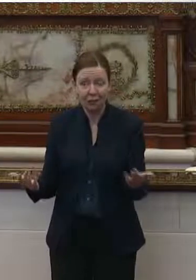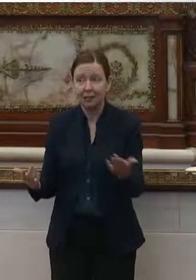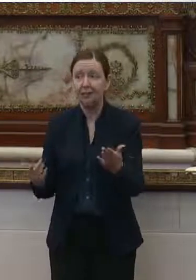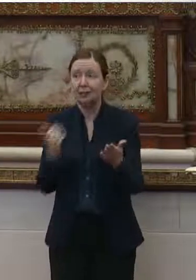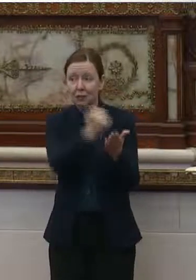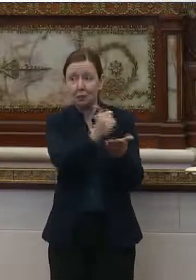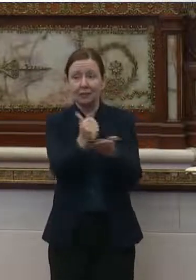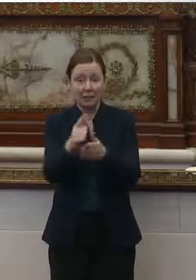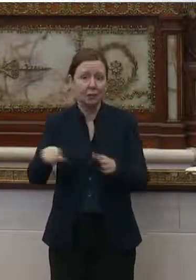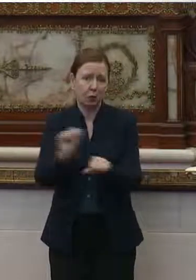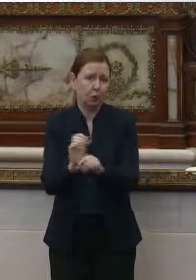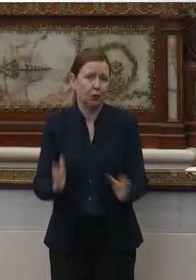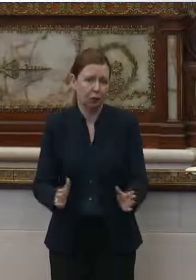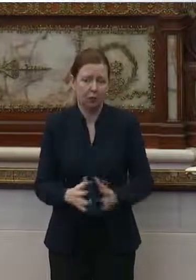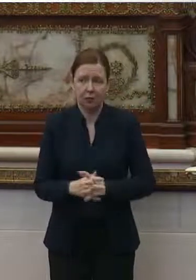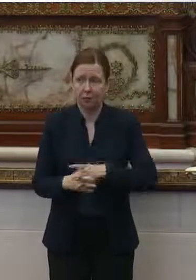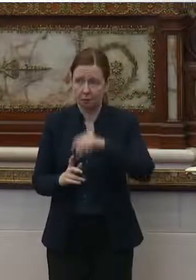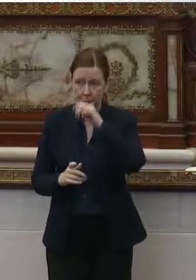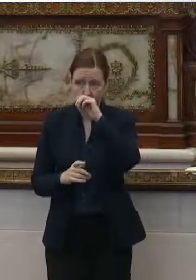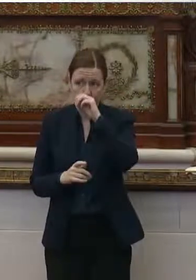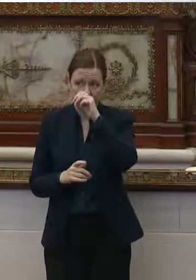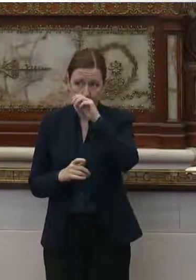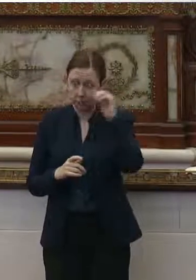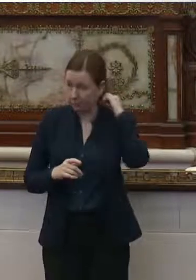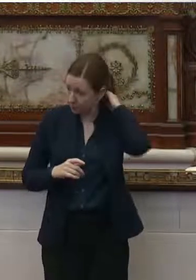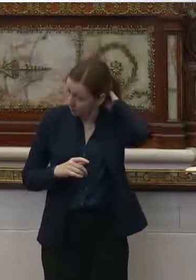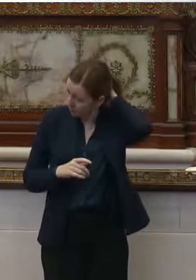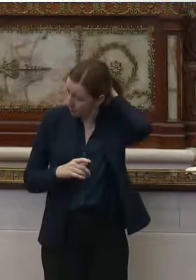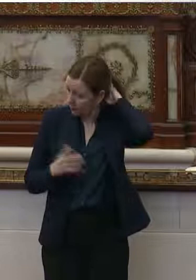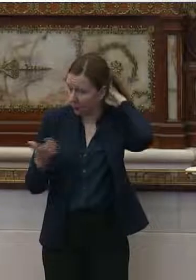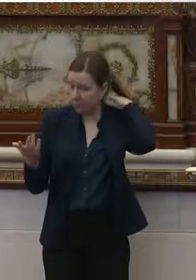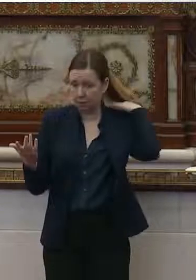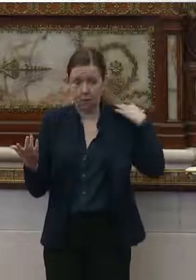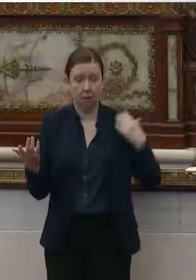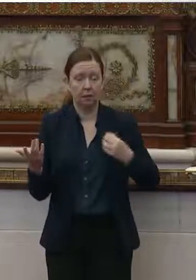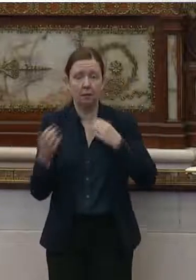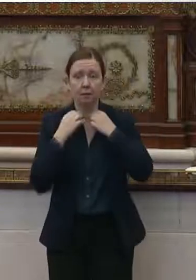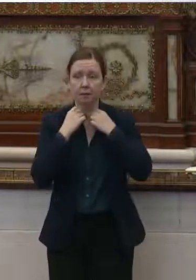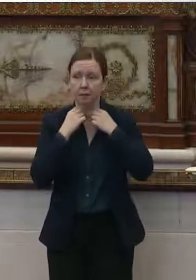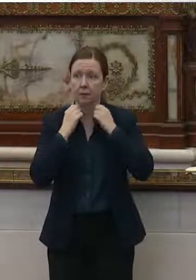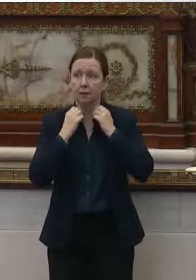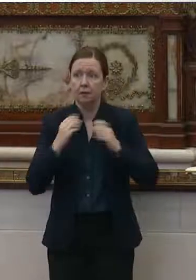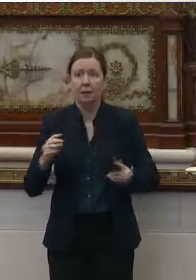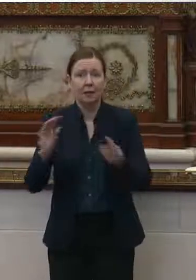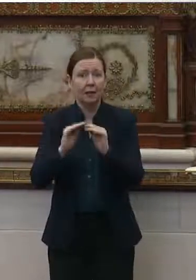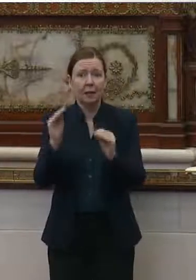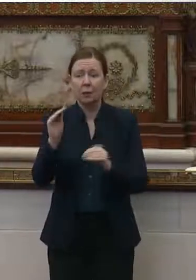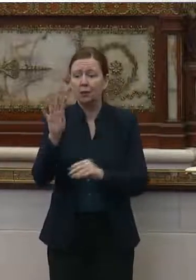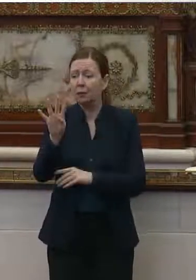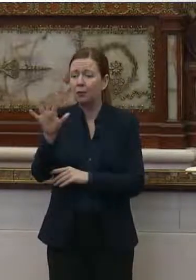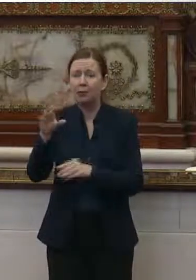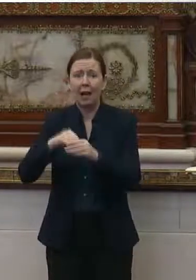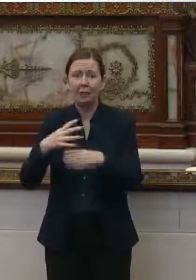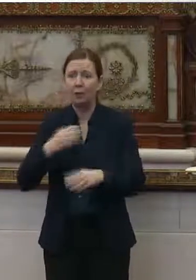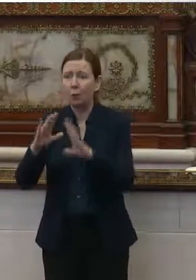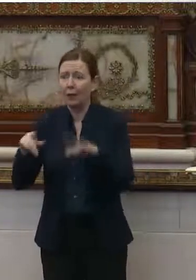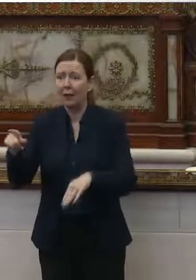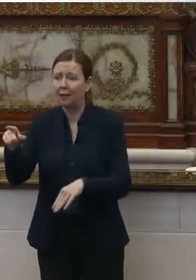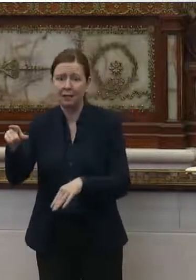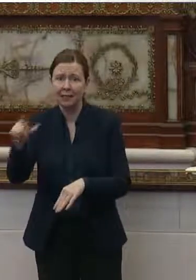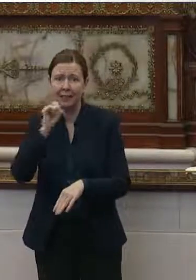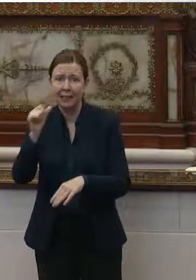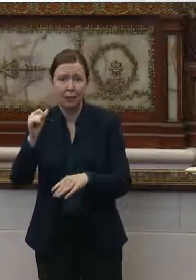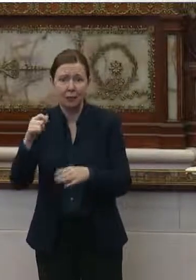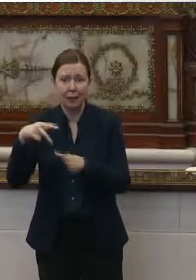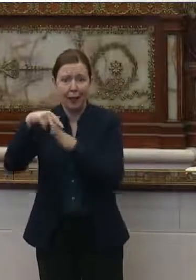assist those workers. I couldn't have, I mean, number 45 up in the White House wasn't coming over a hill